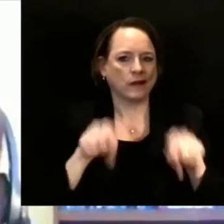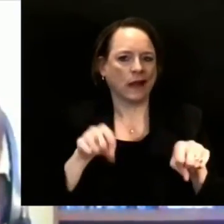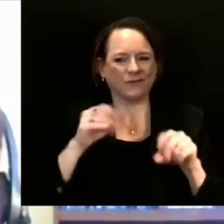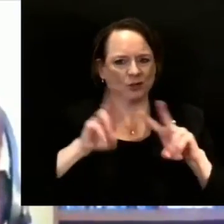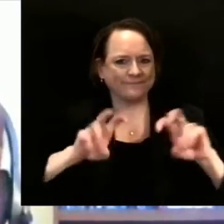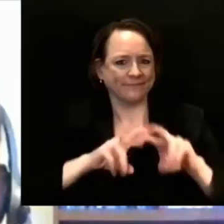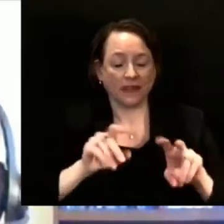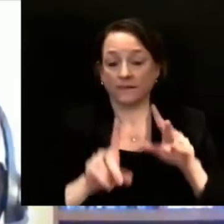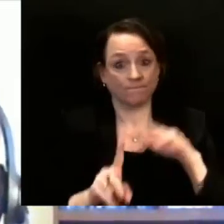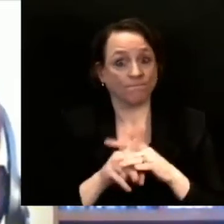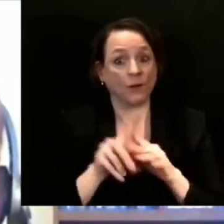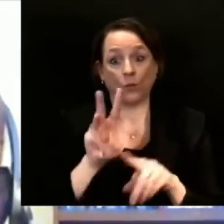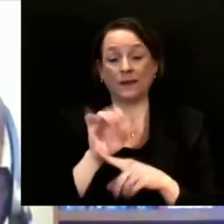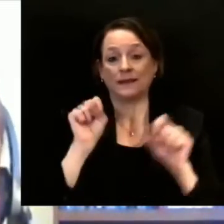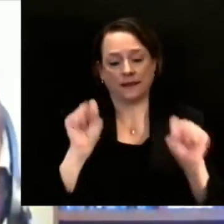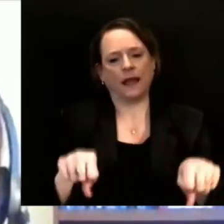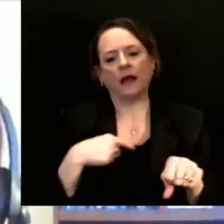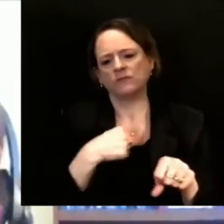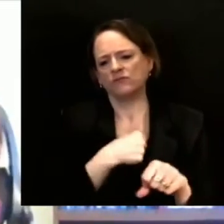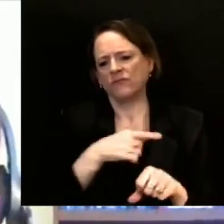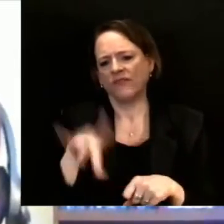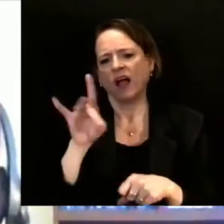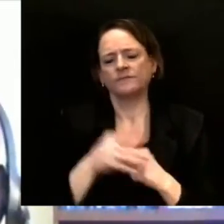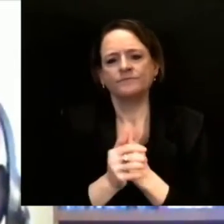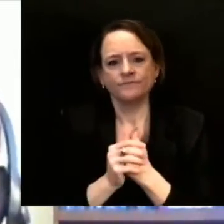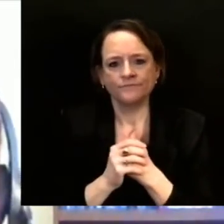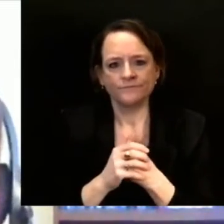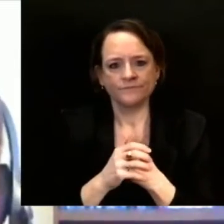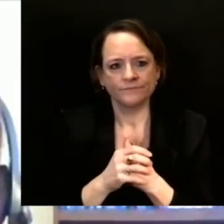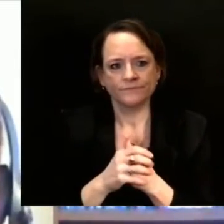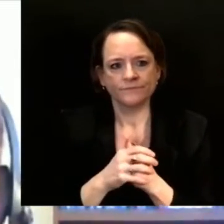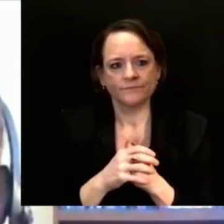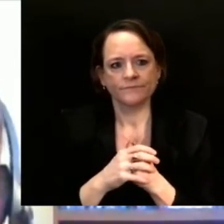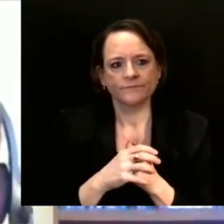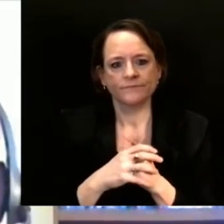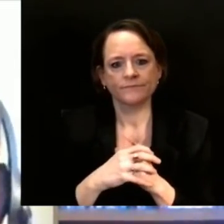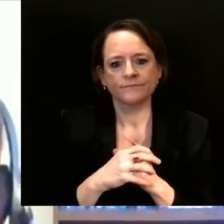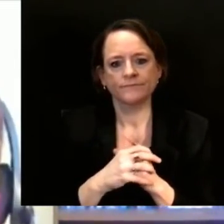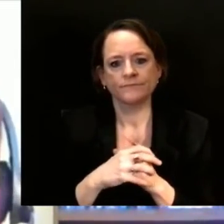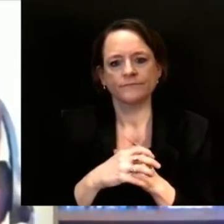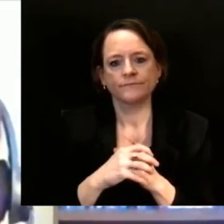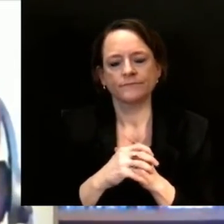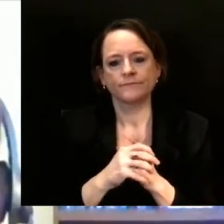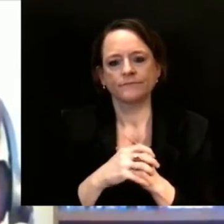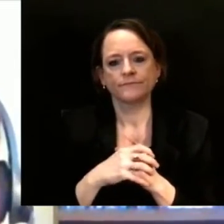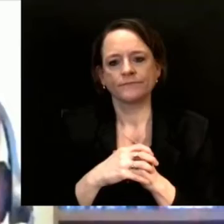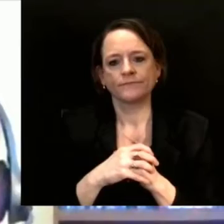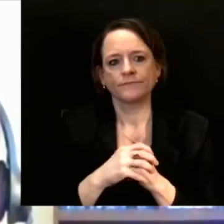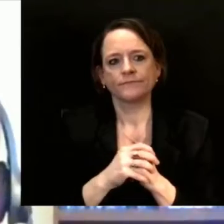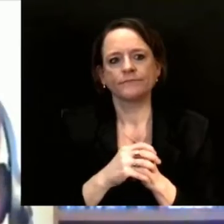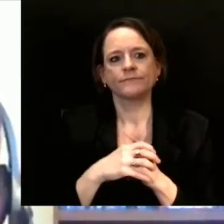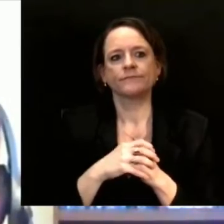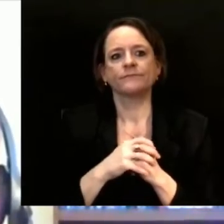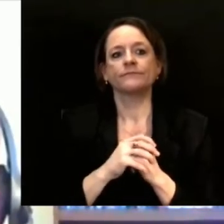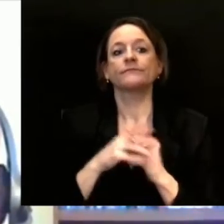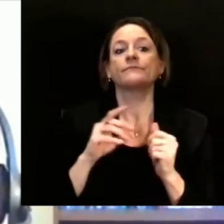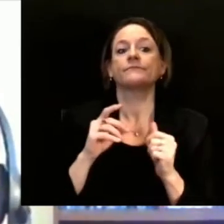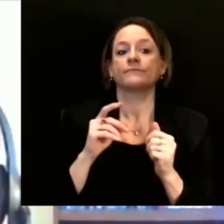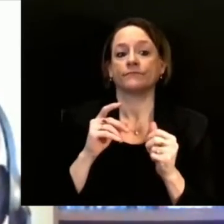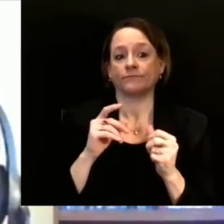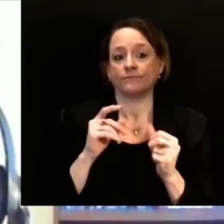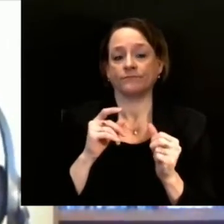down on this is no time to remove a mask mandate in our state. And that's why the governor issued one last week,